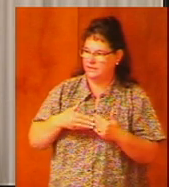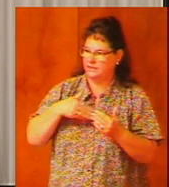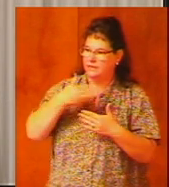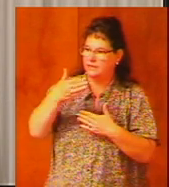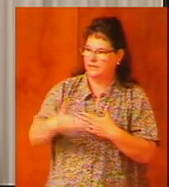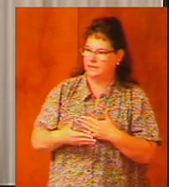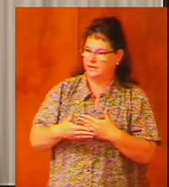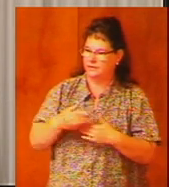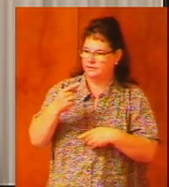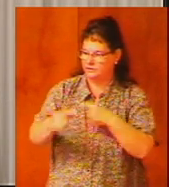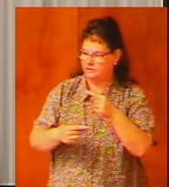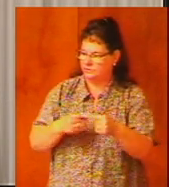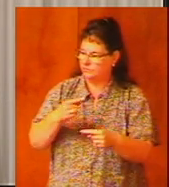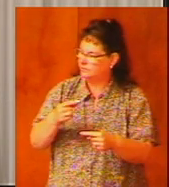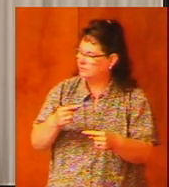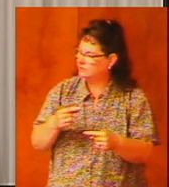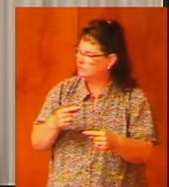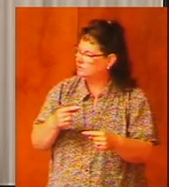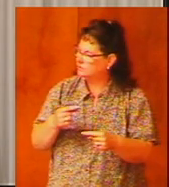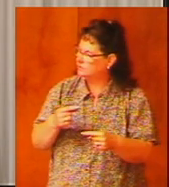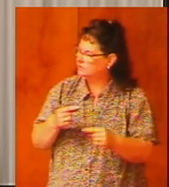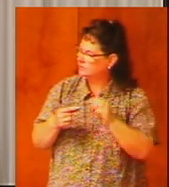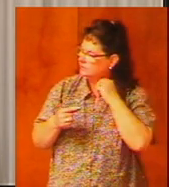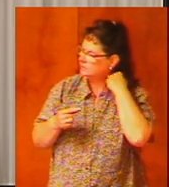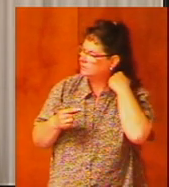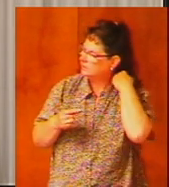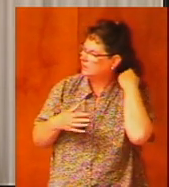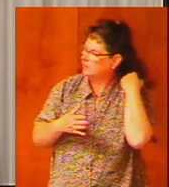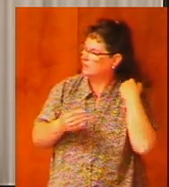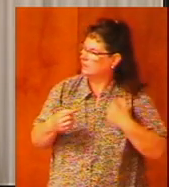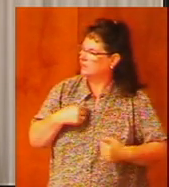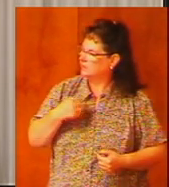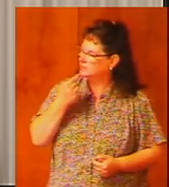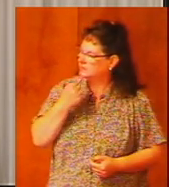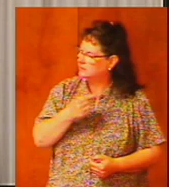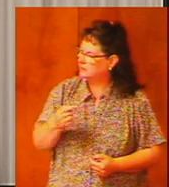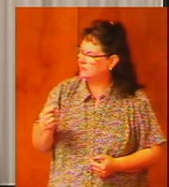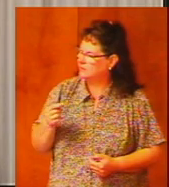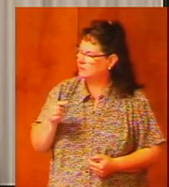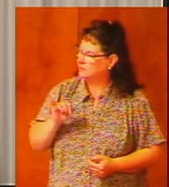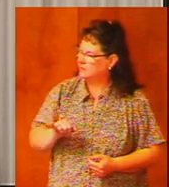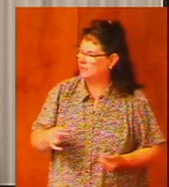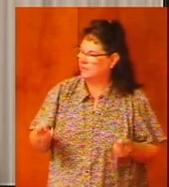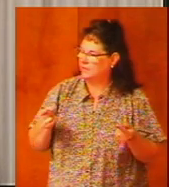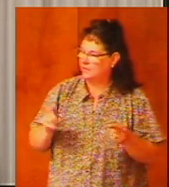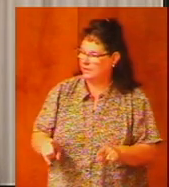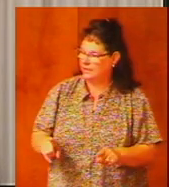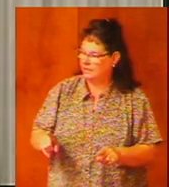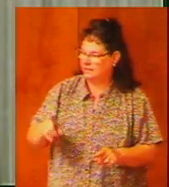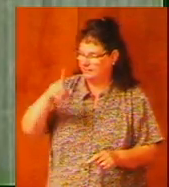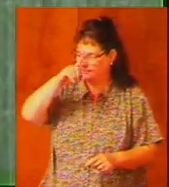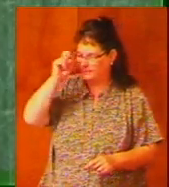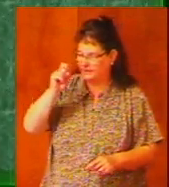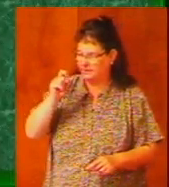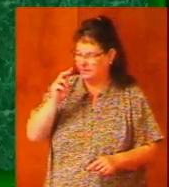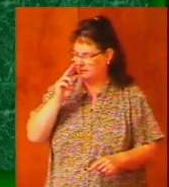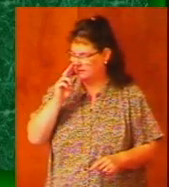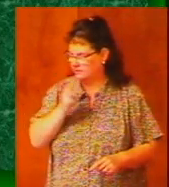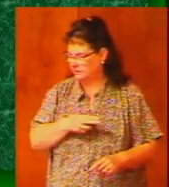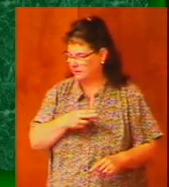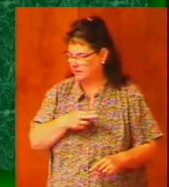and I would say to you that it happened because of negligence